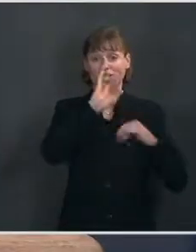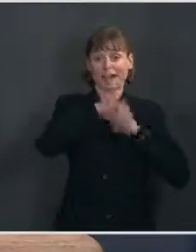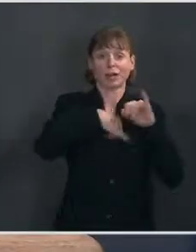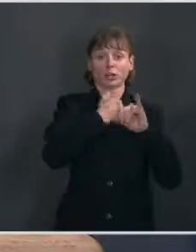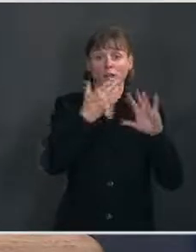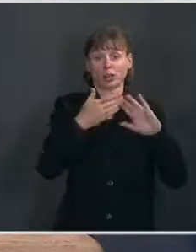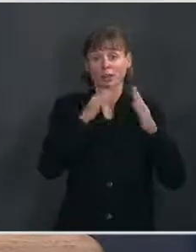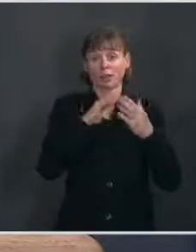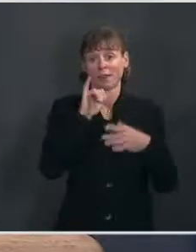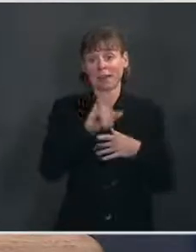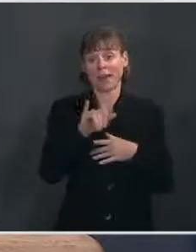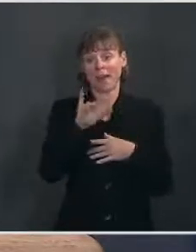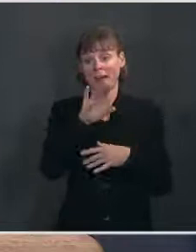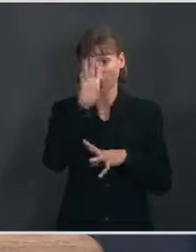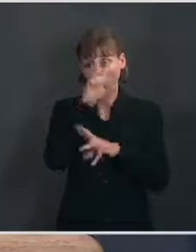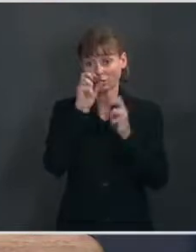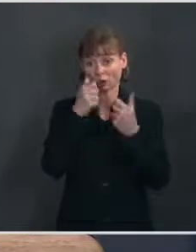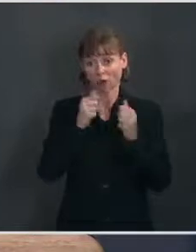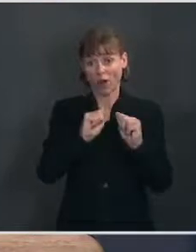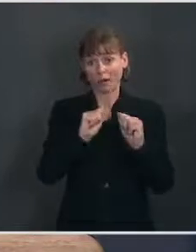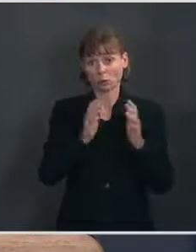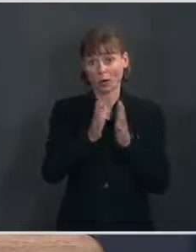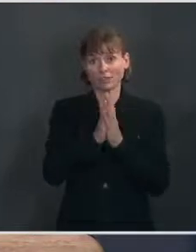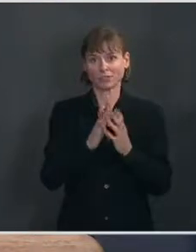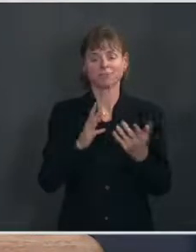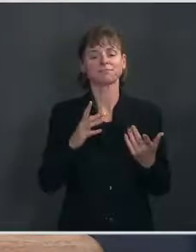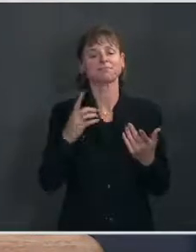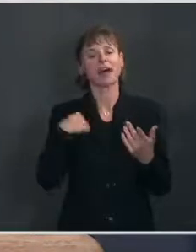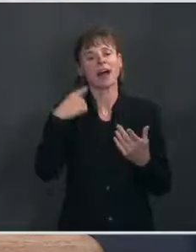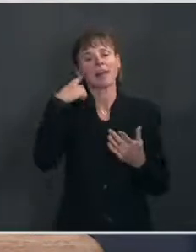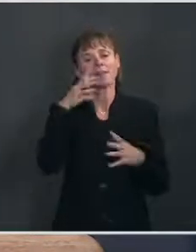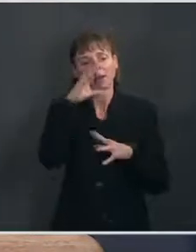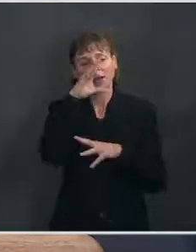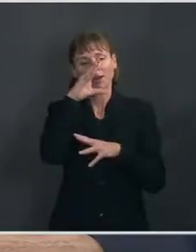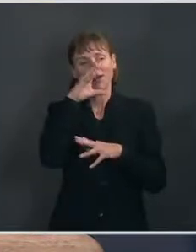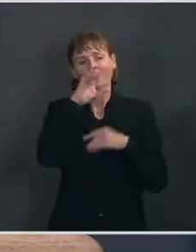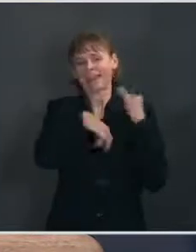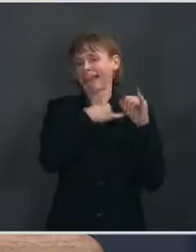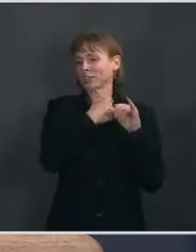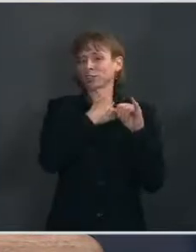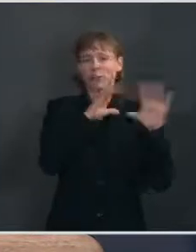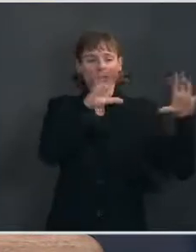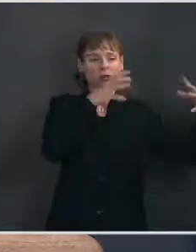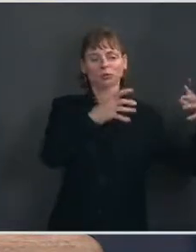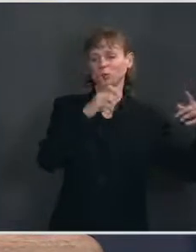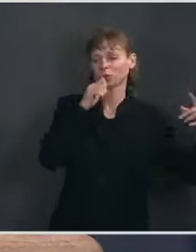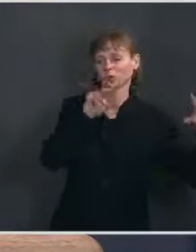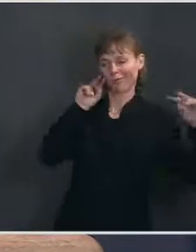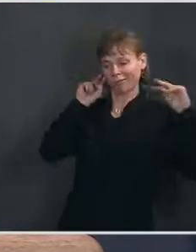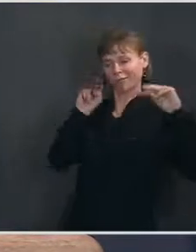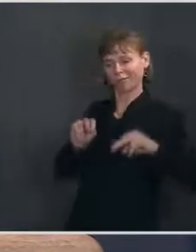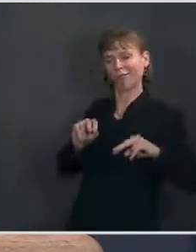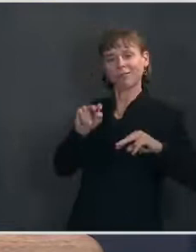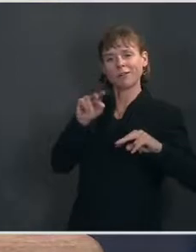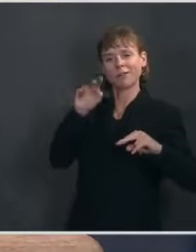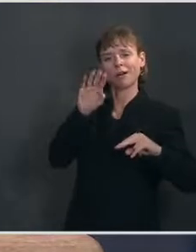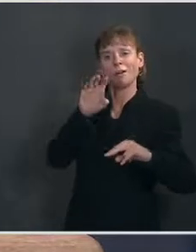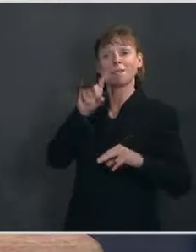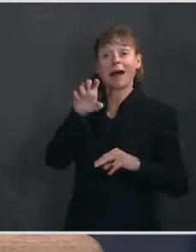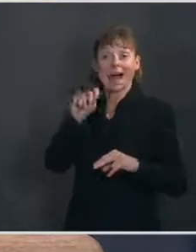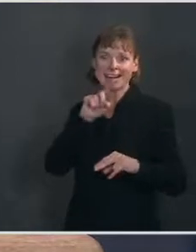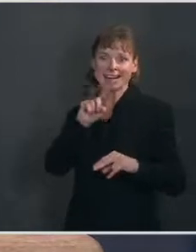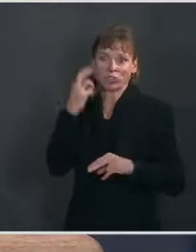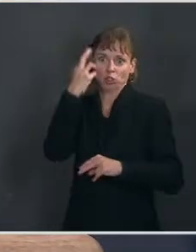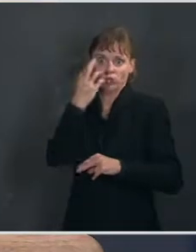President Biden, I don't think the international community sees President Biden as a root of the events on January 6th. And certainly,